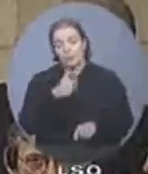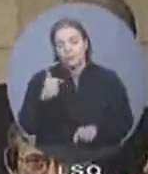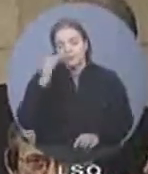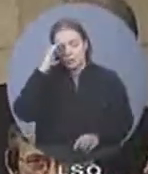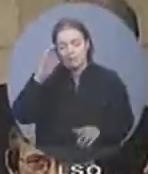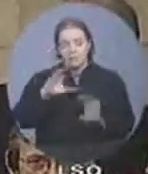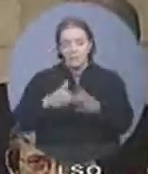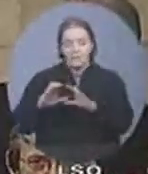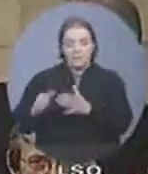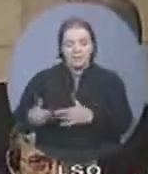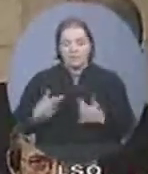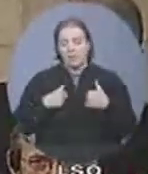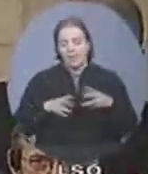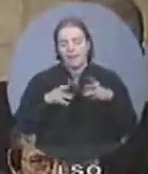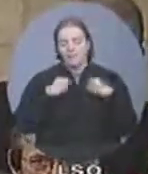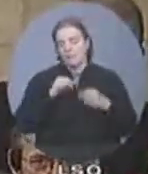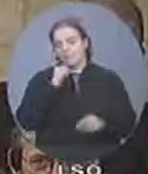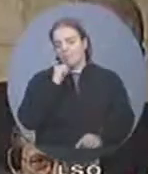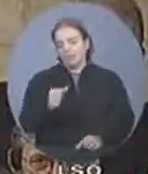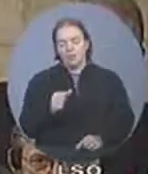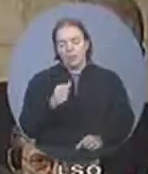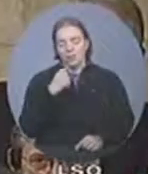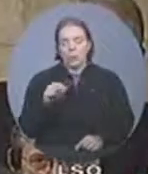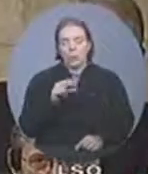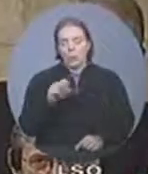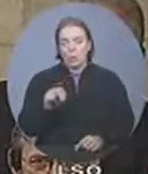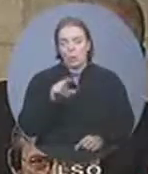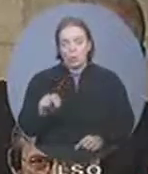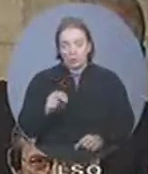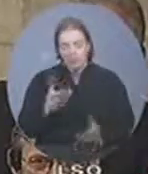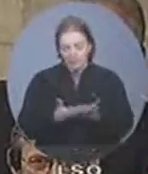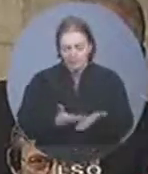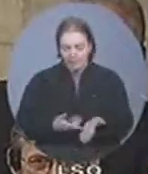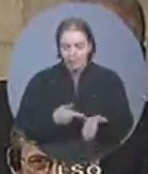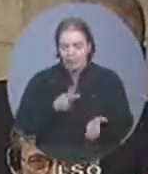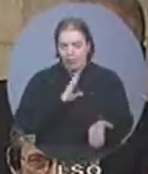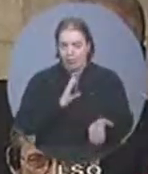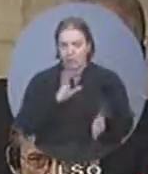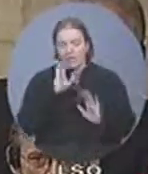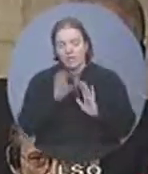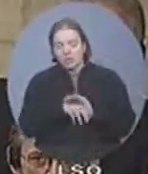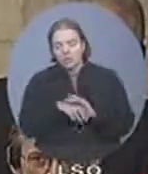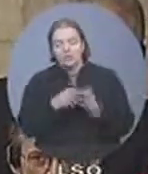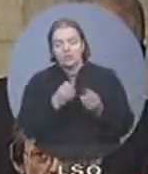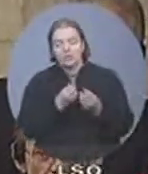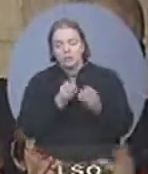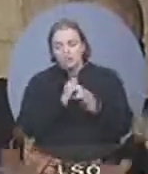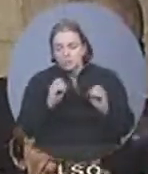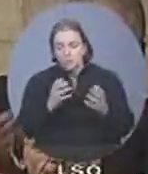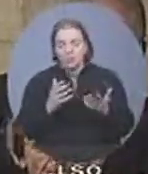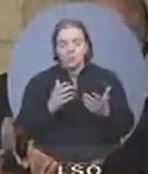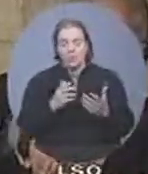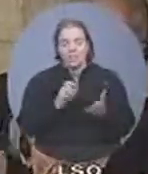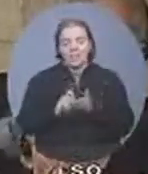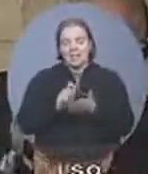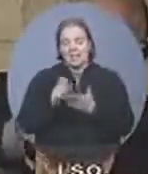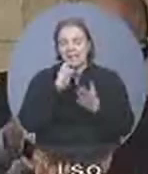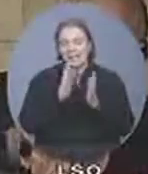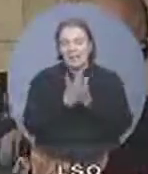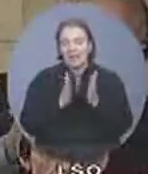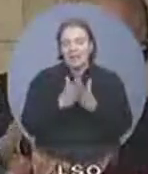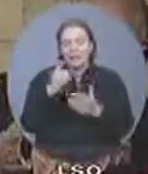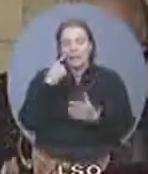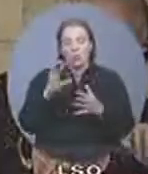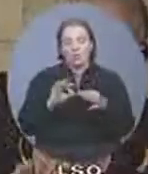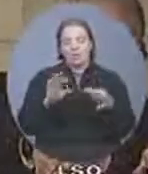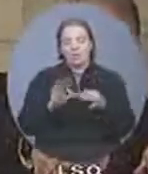evidence, we are not going to cover up the truth, and we're not going to write books justifying torture in any way, shape, or form. Nothing can